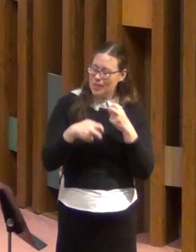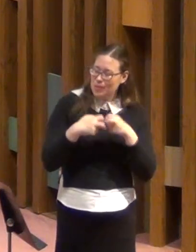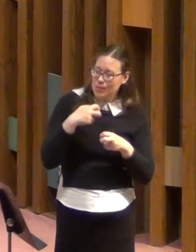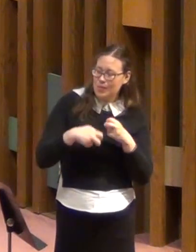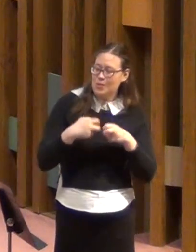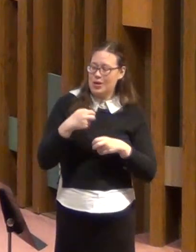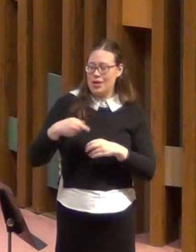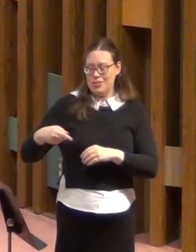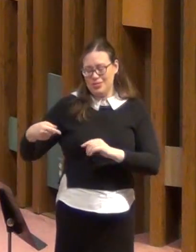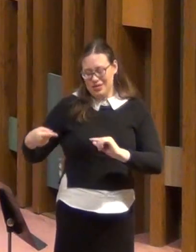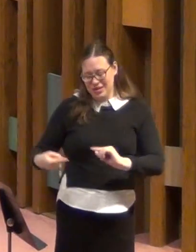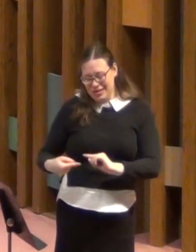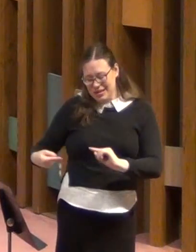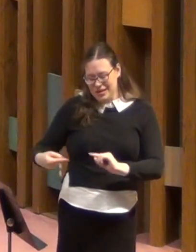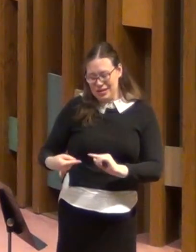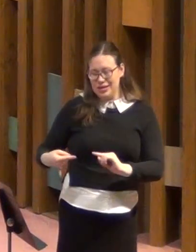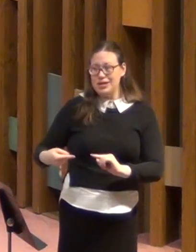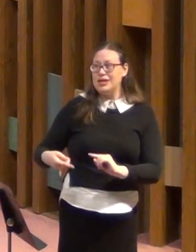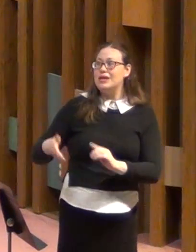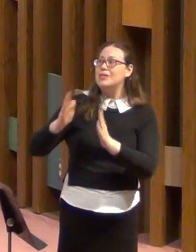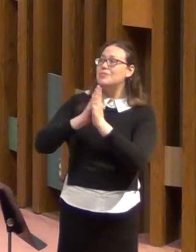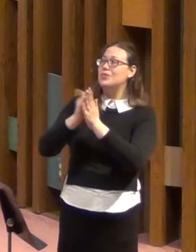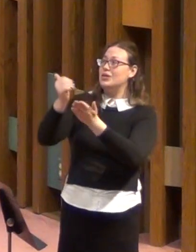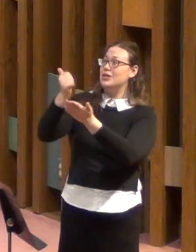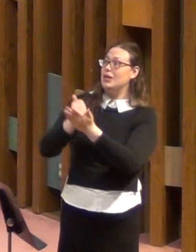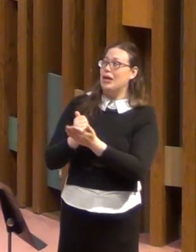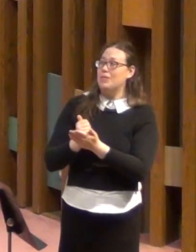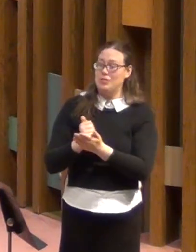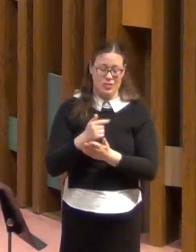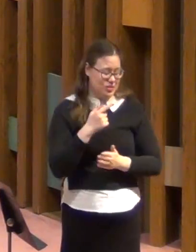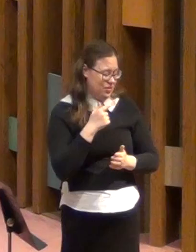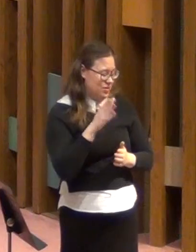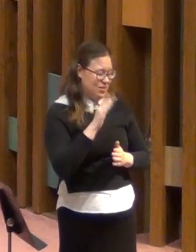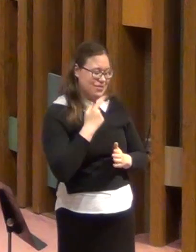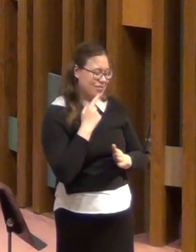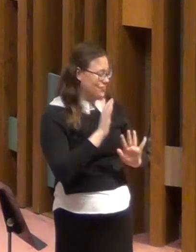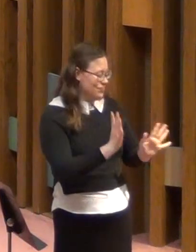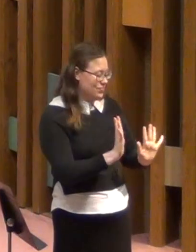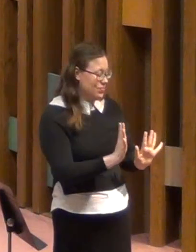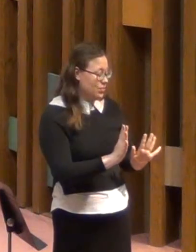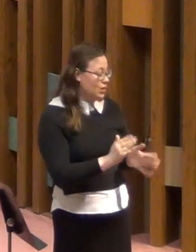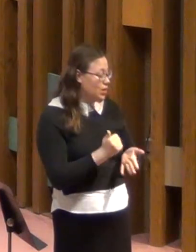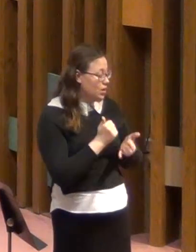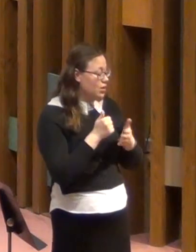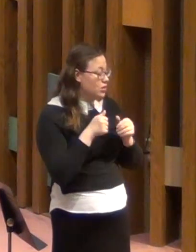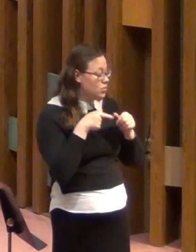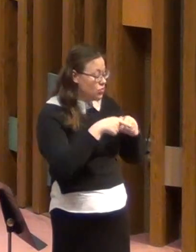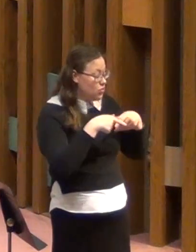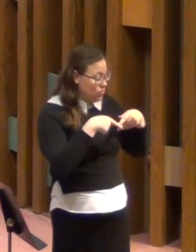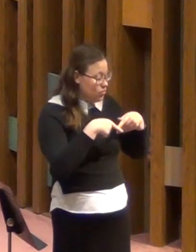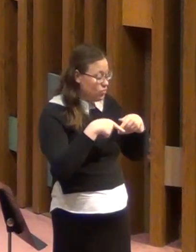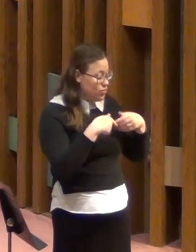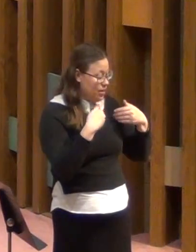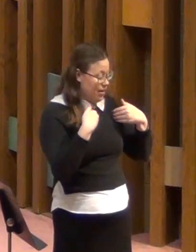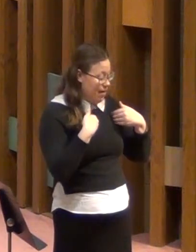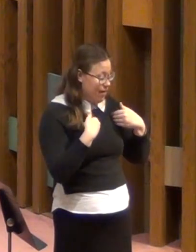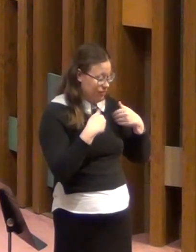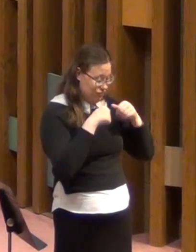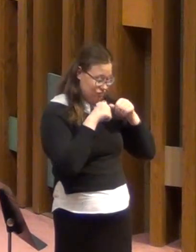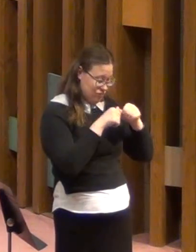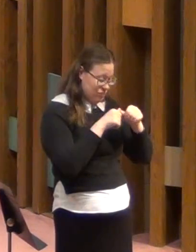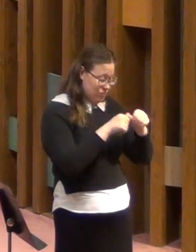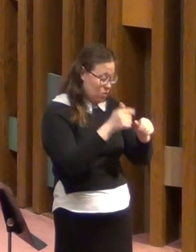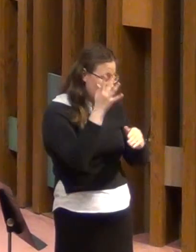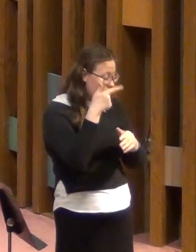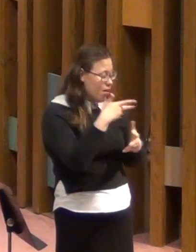to take it away. And God said, no, I'm going to let you keep that because I want you to know and to tell others